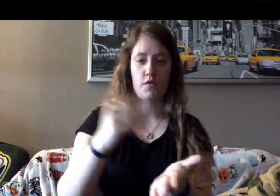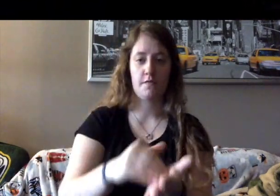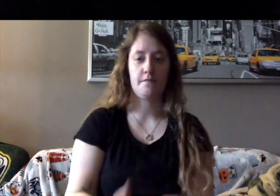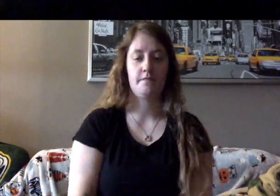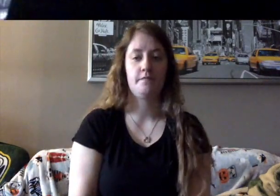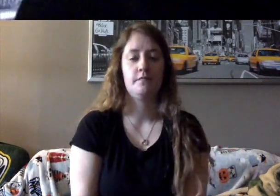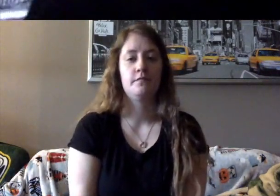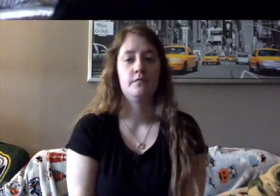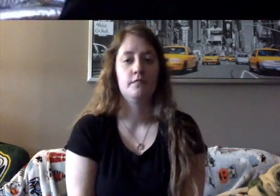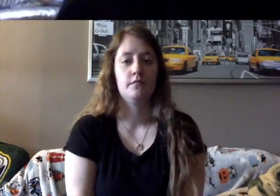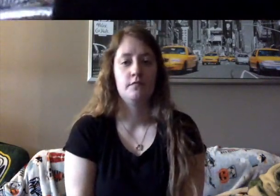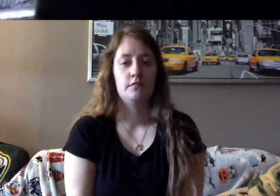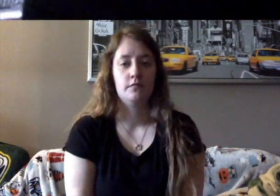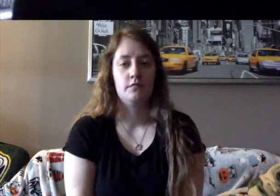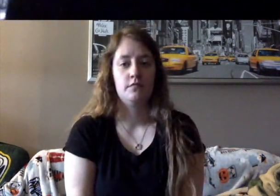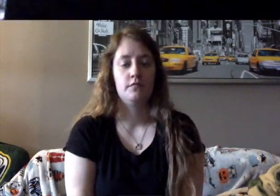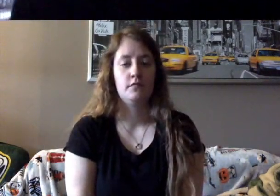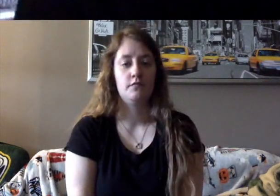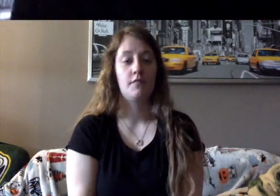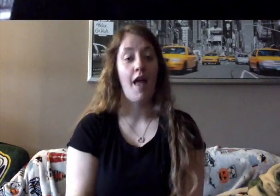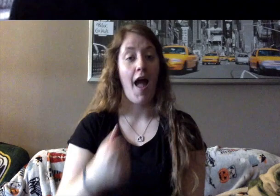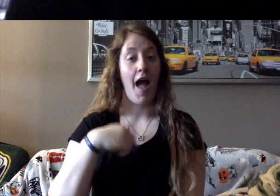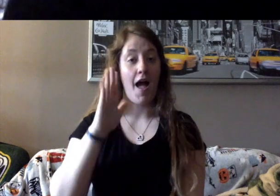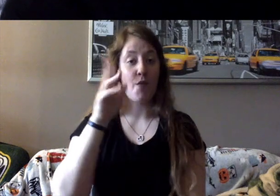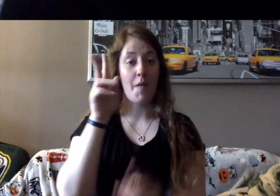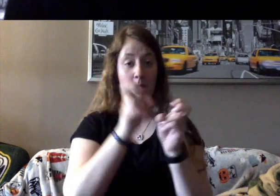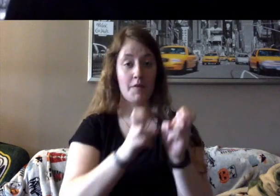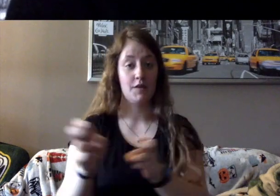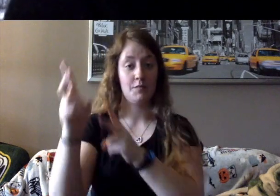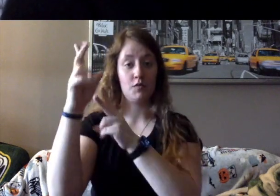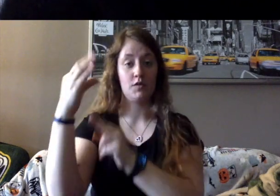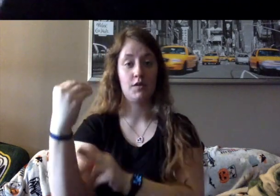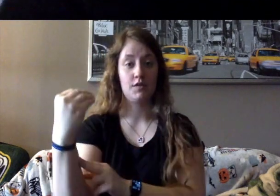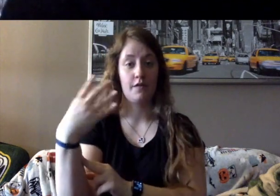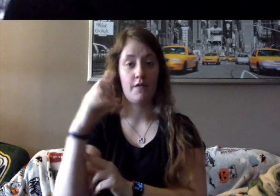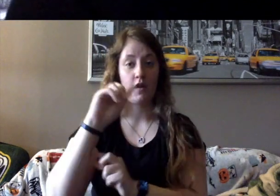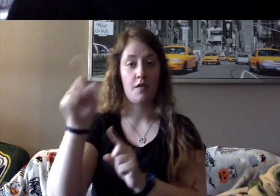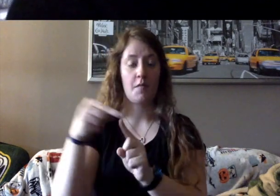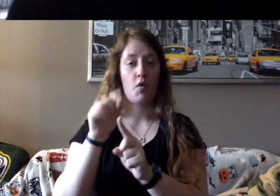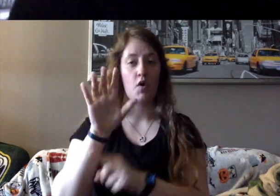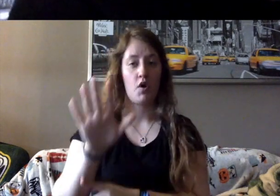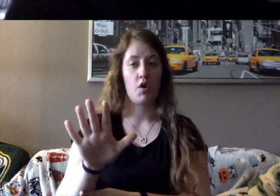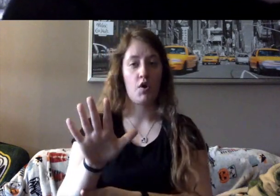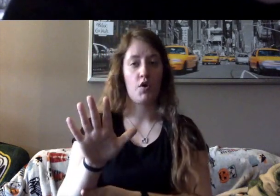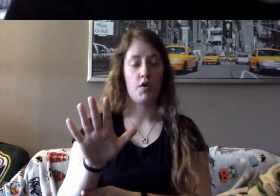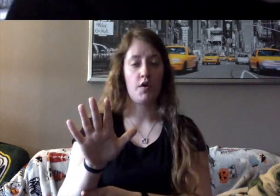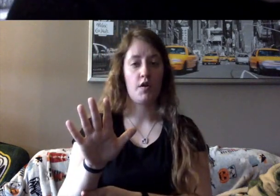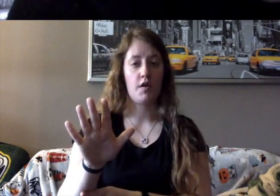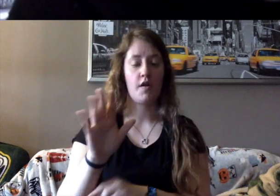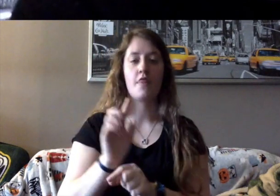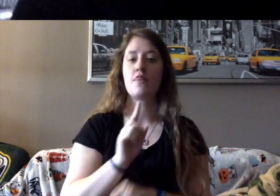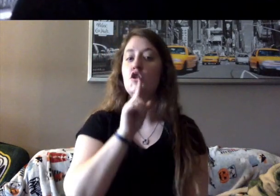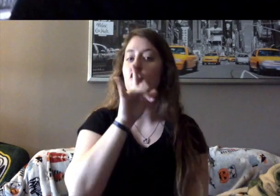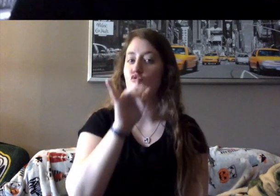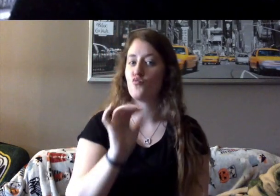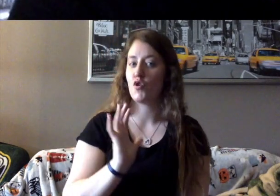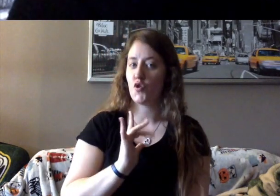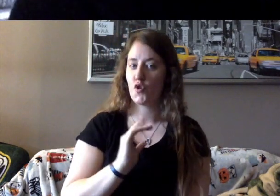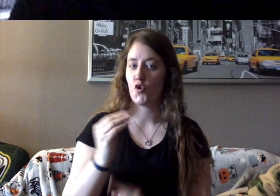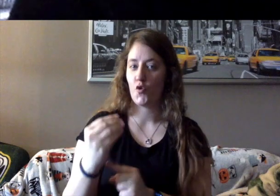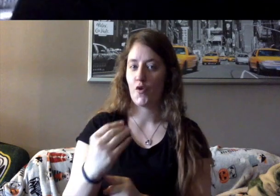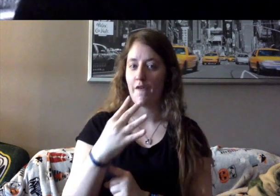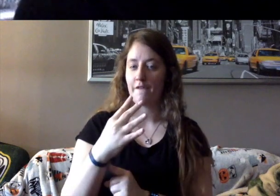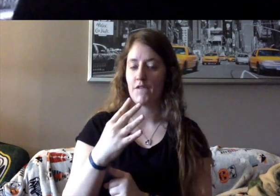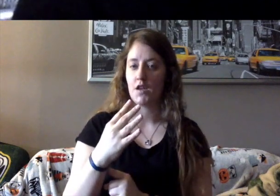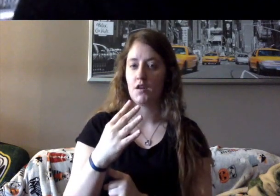I will be posting some videos about Ruth Bader Ginsburg. There's a really cool video of her out that